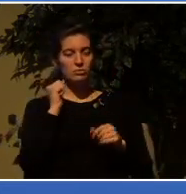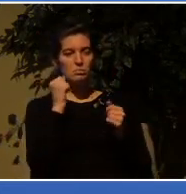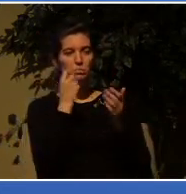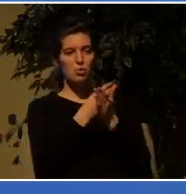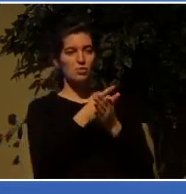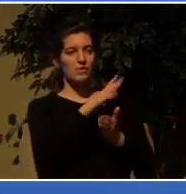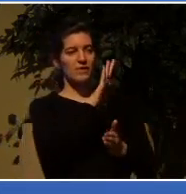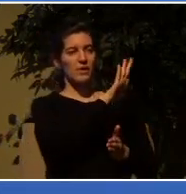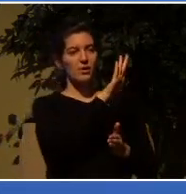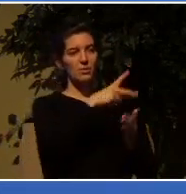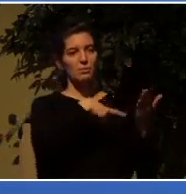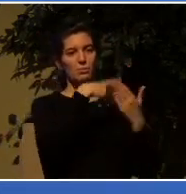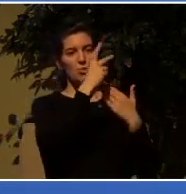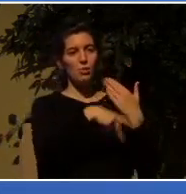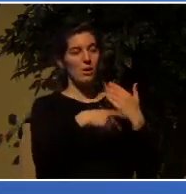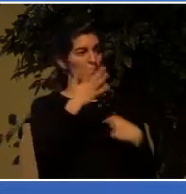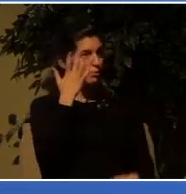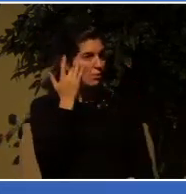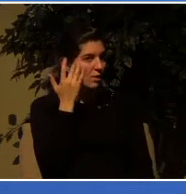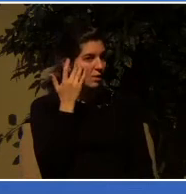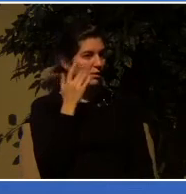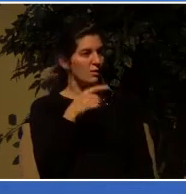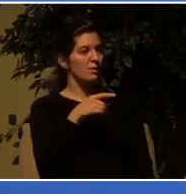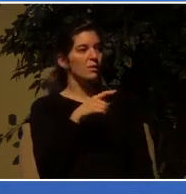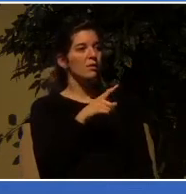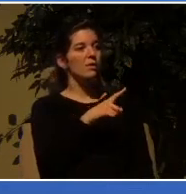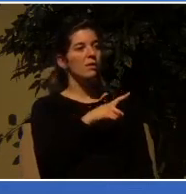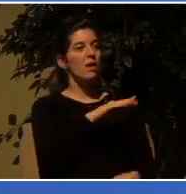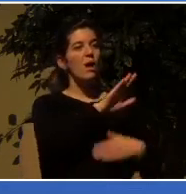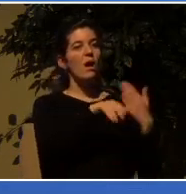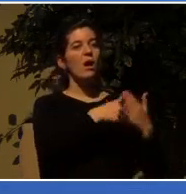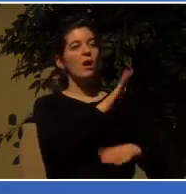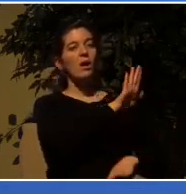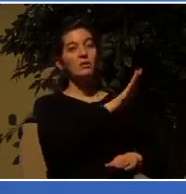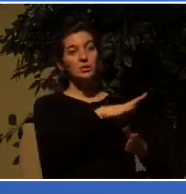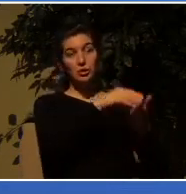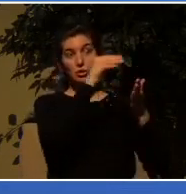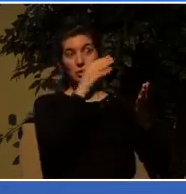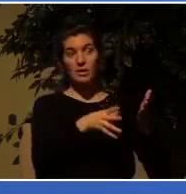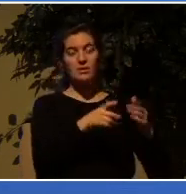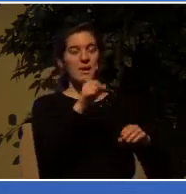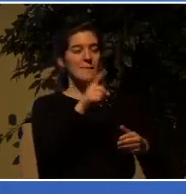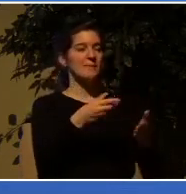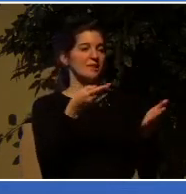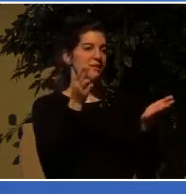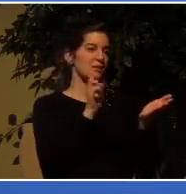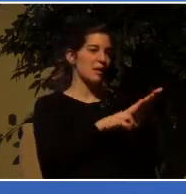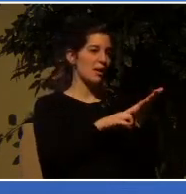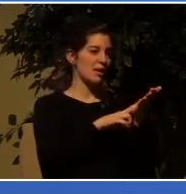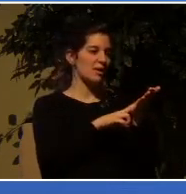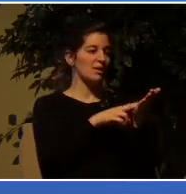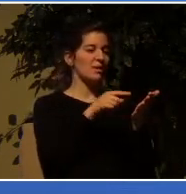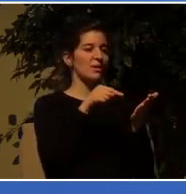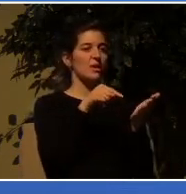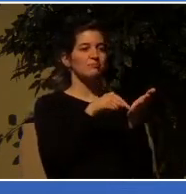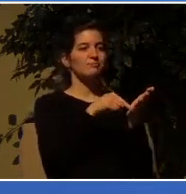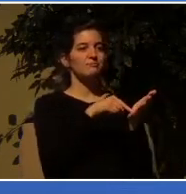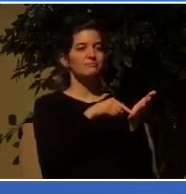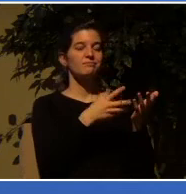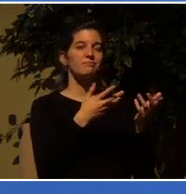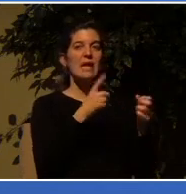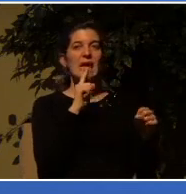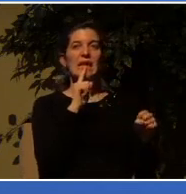Because all the students that attend Trinity Western University have to sign a biblical covenant